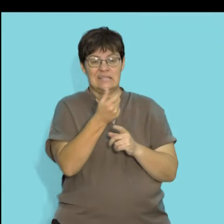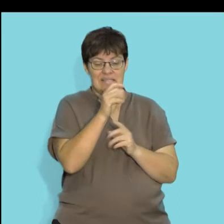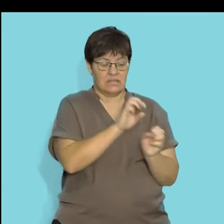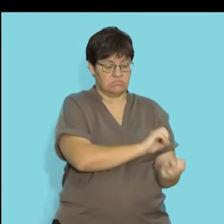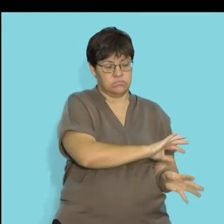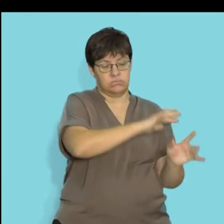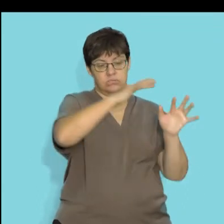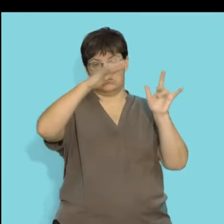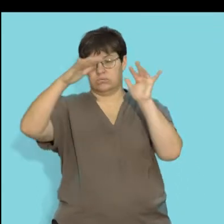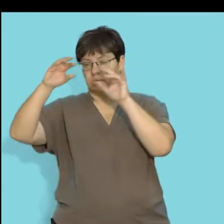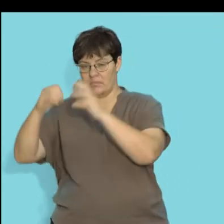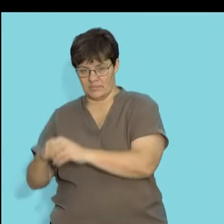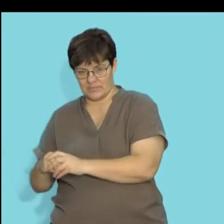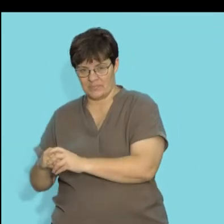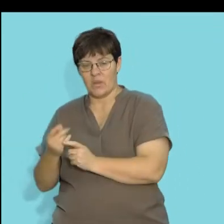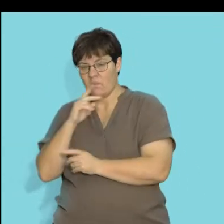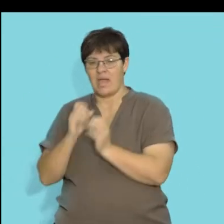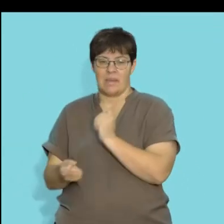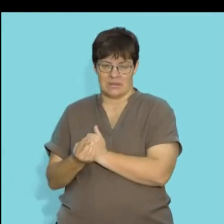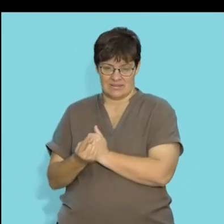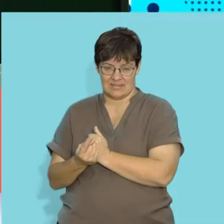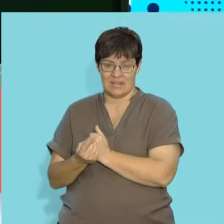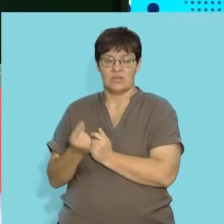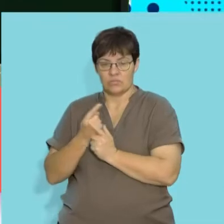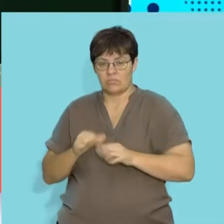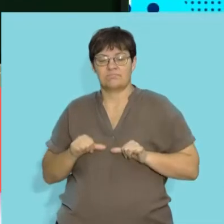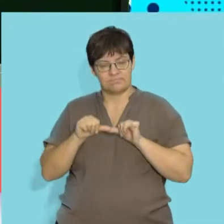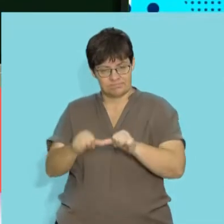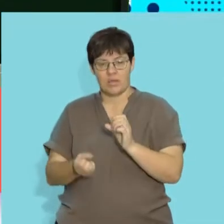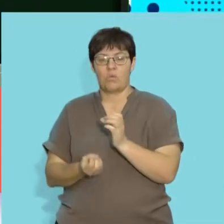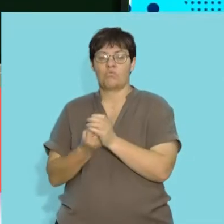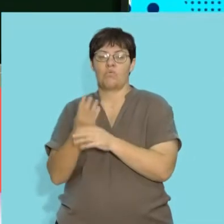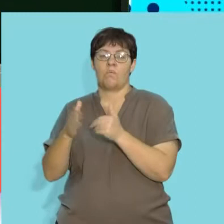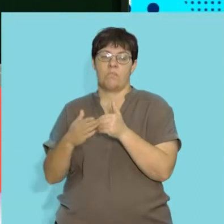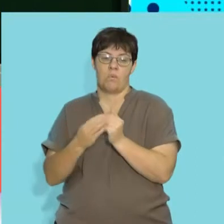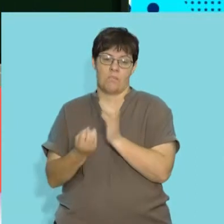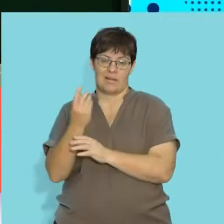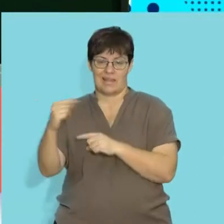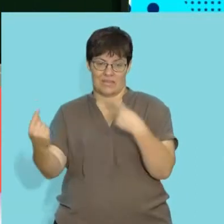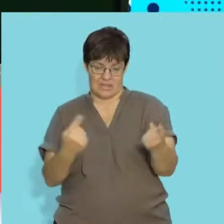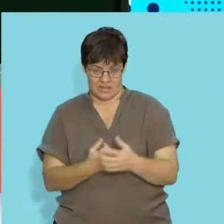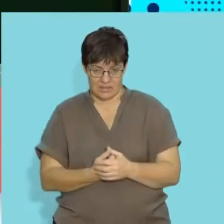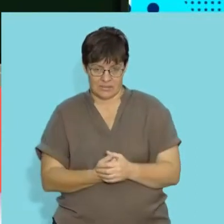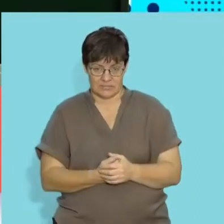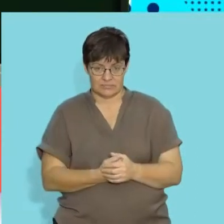plants require pollination to occur in order to be able to survive and produce more. So pollinators are